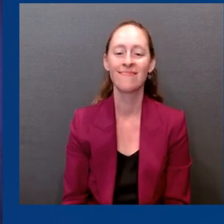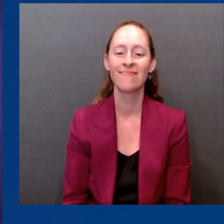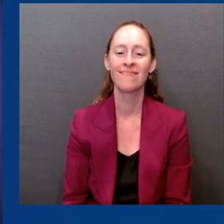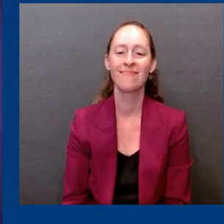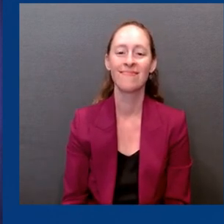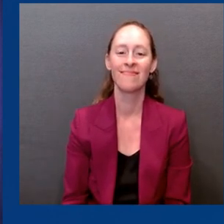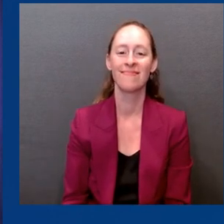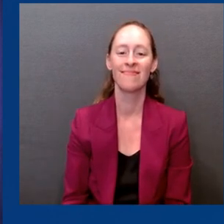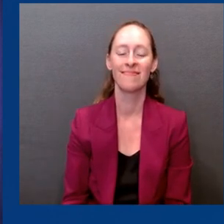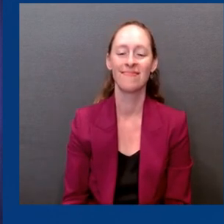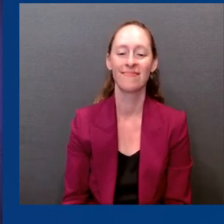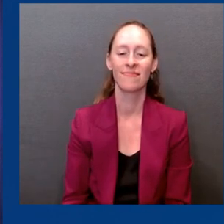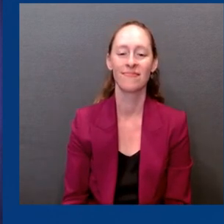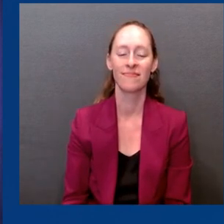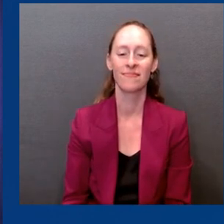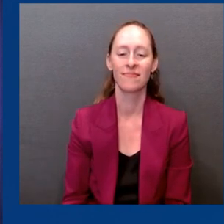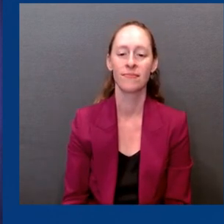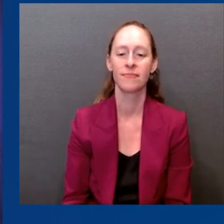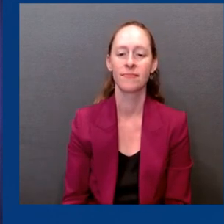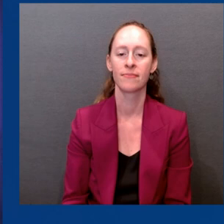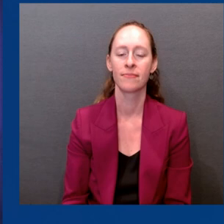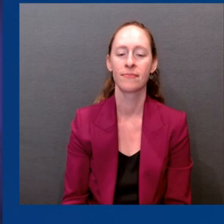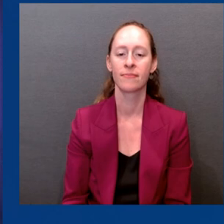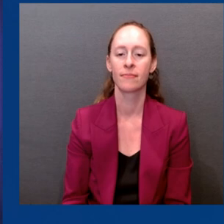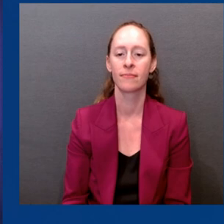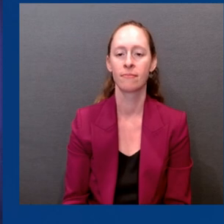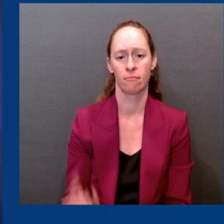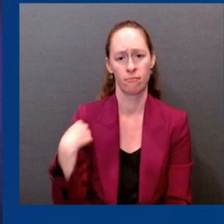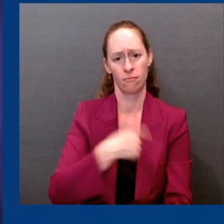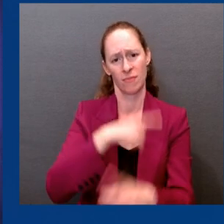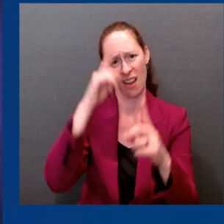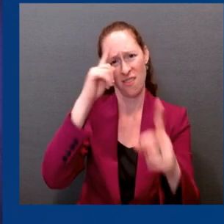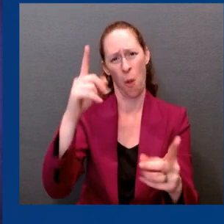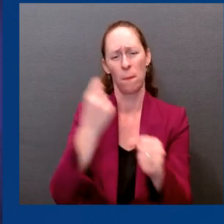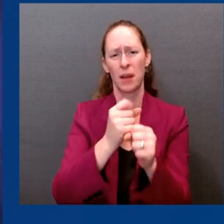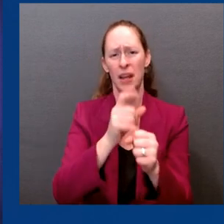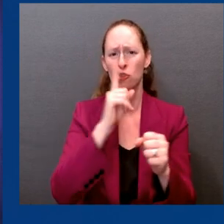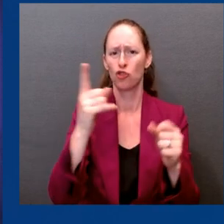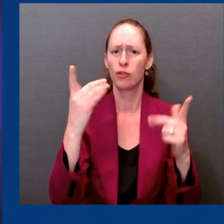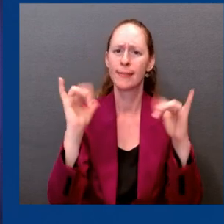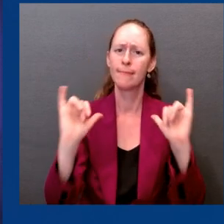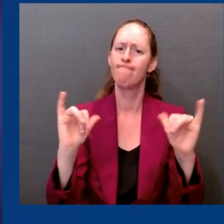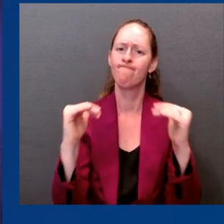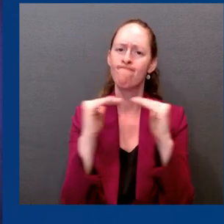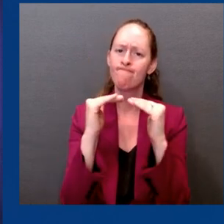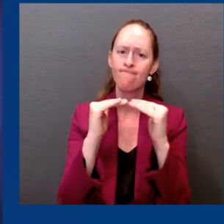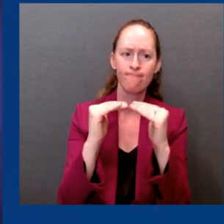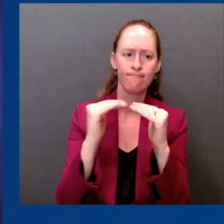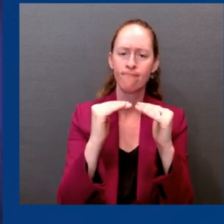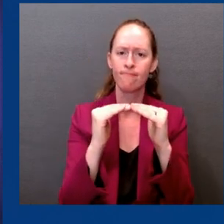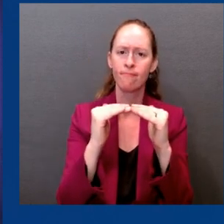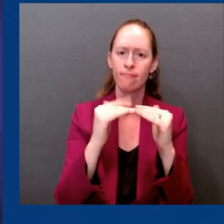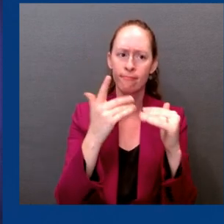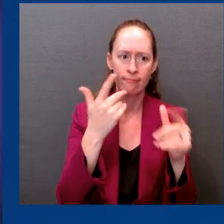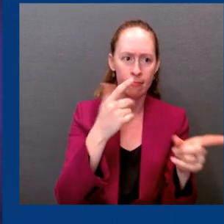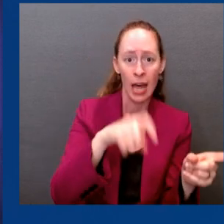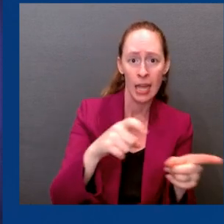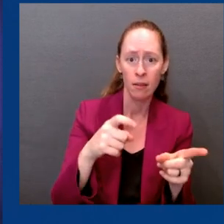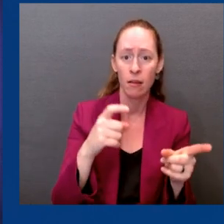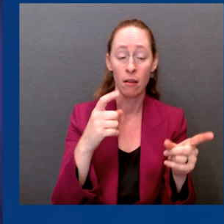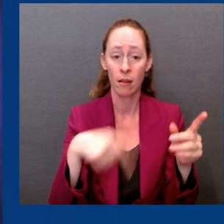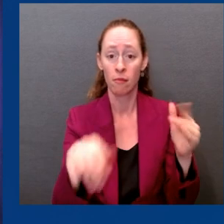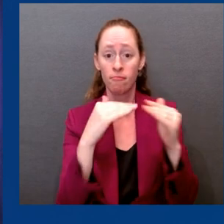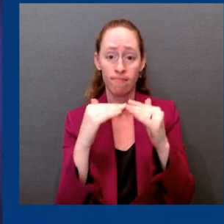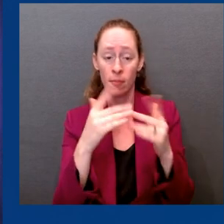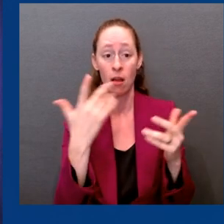the highest risk Americans, particularly people ages 50 and up. We'll be ramping up our education and outreach efforts this